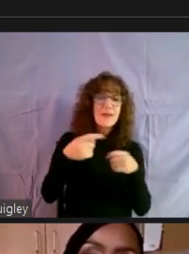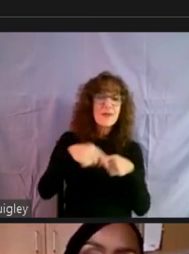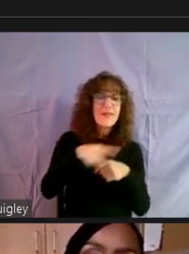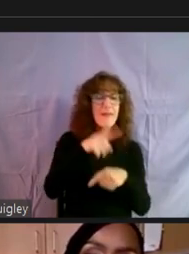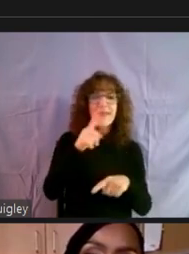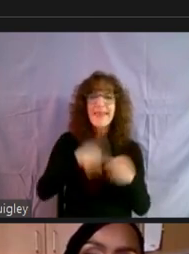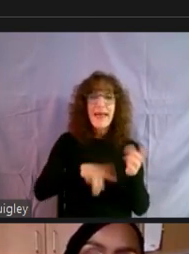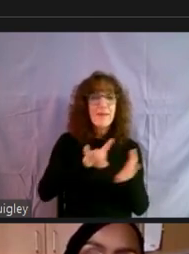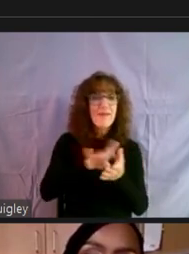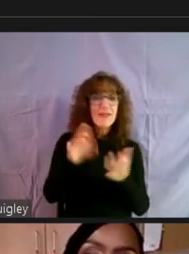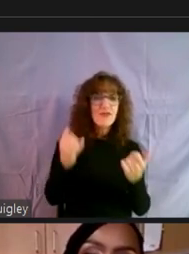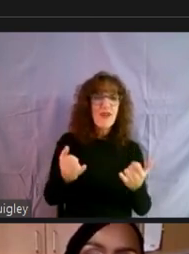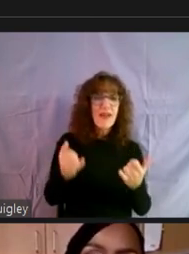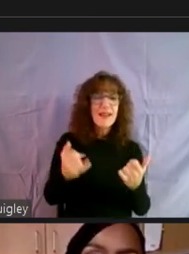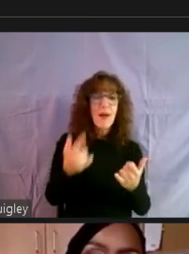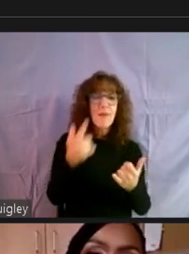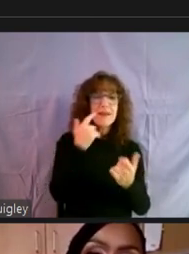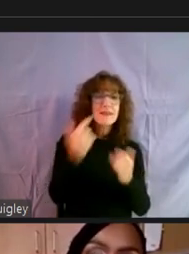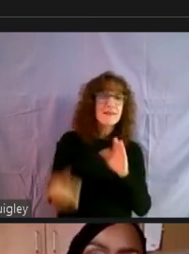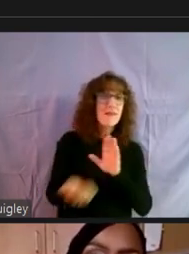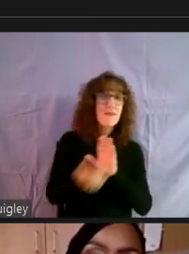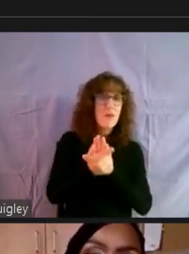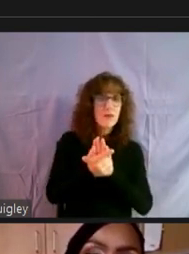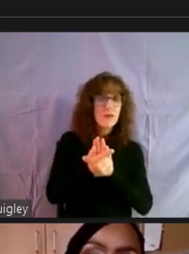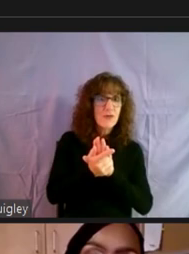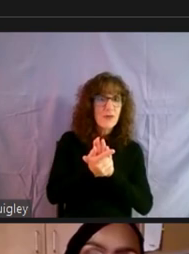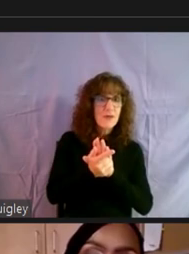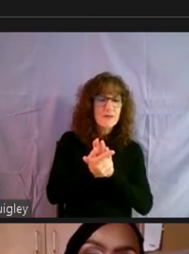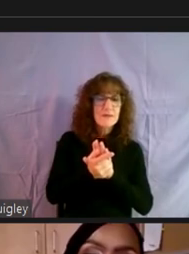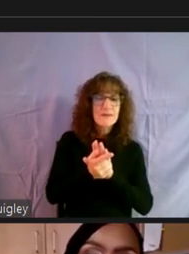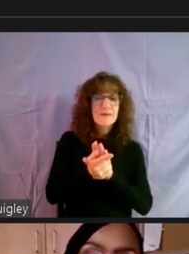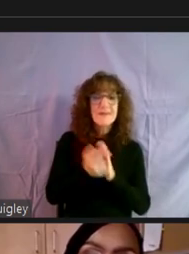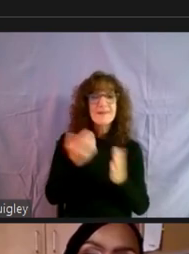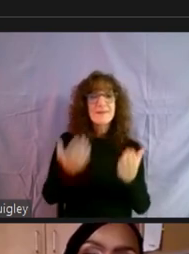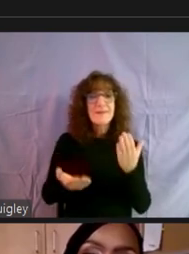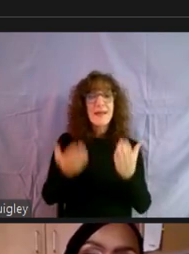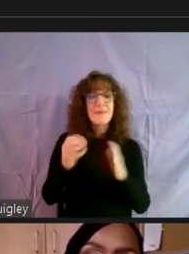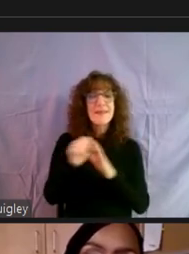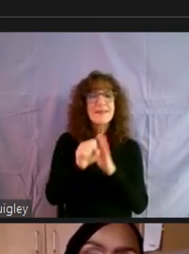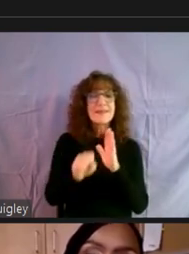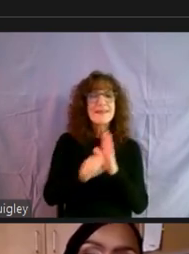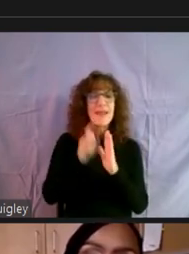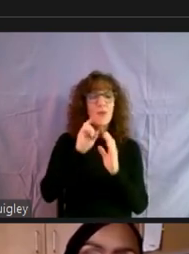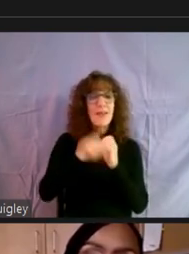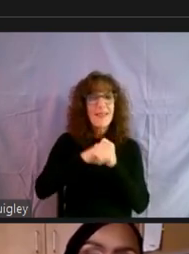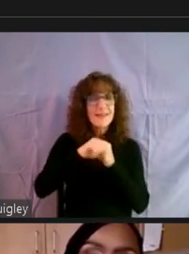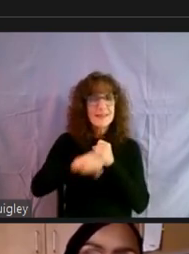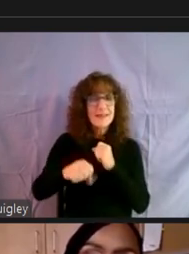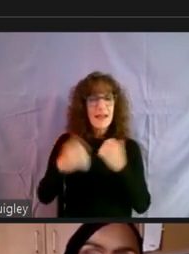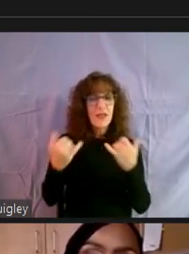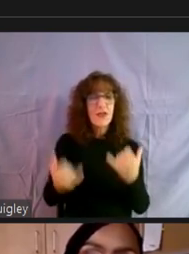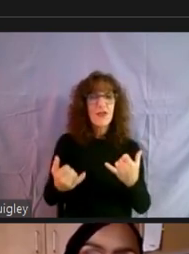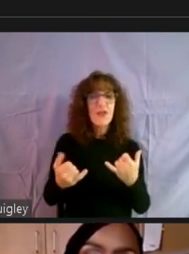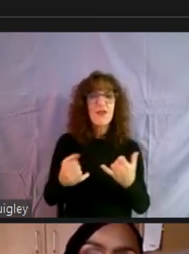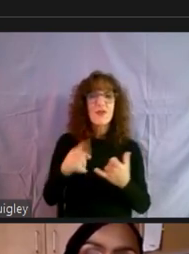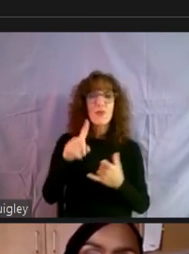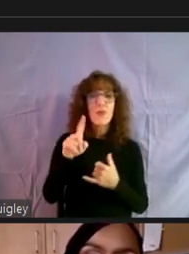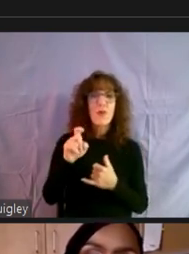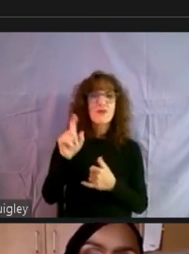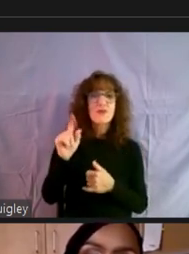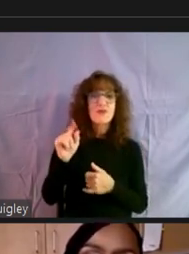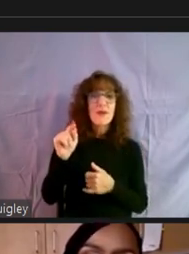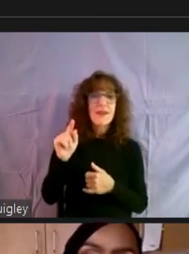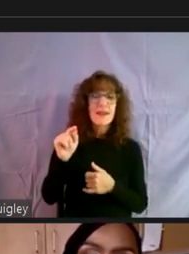they can't be evicted right now due to the moratorium. Is there a possibility that the state will extend the current 100-day 120-day